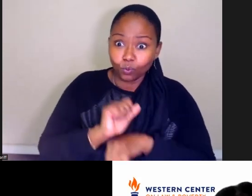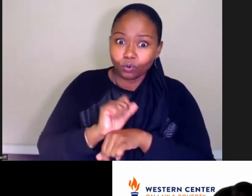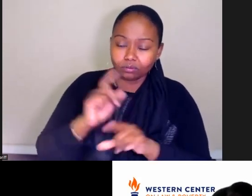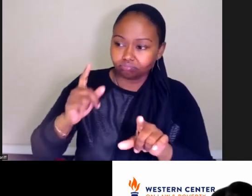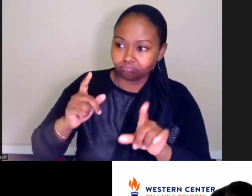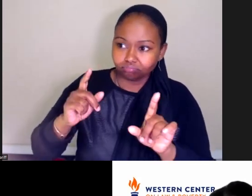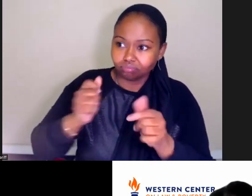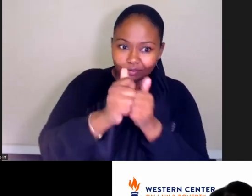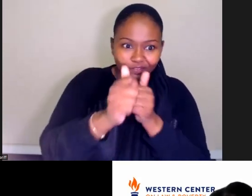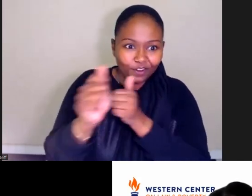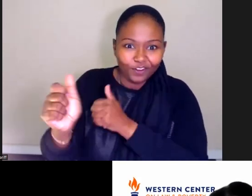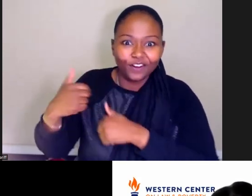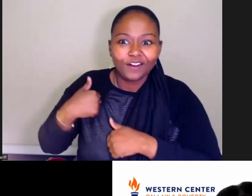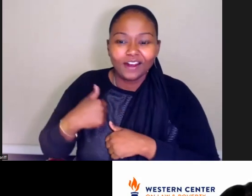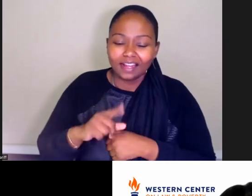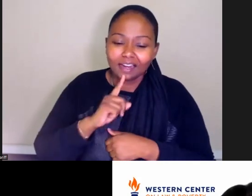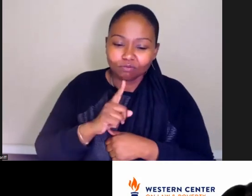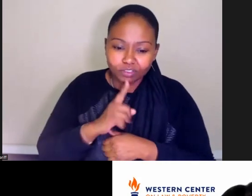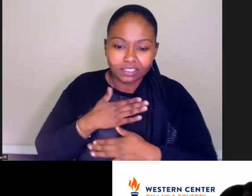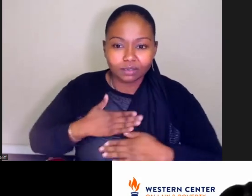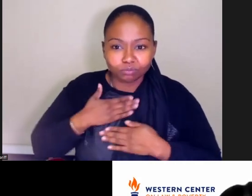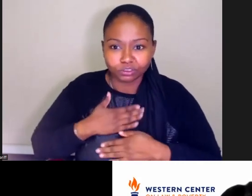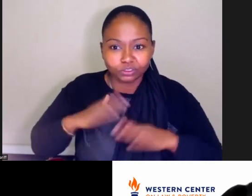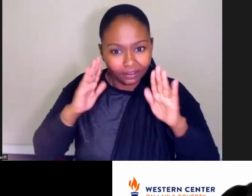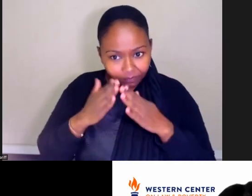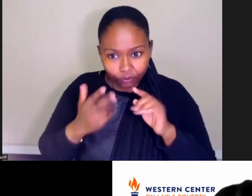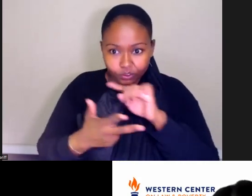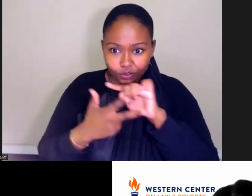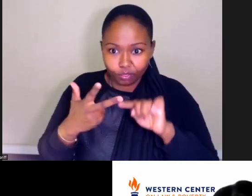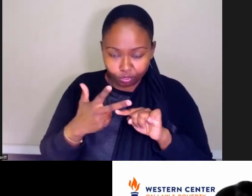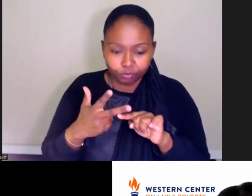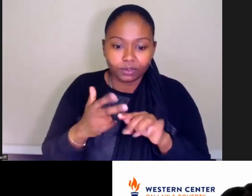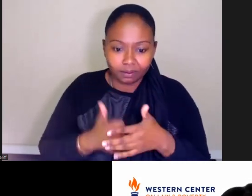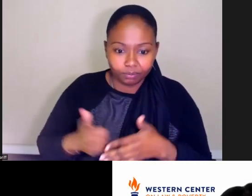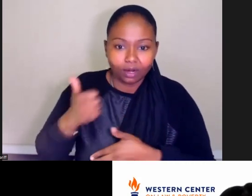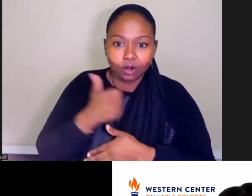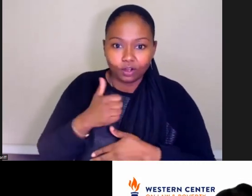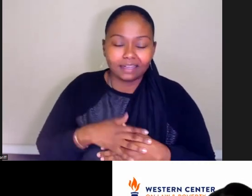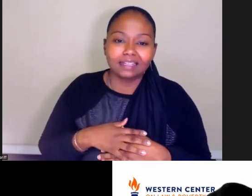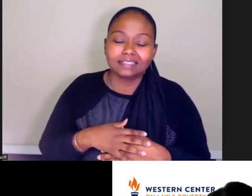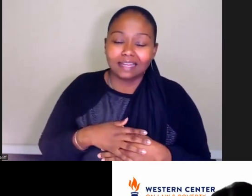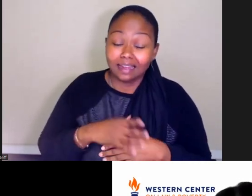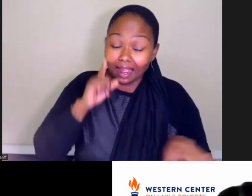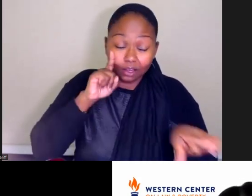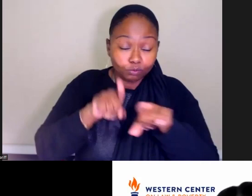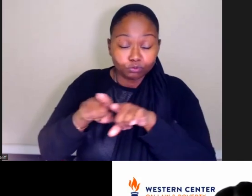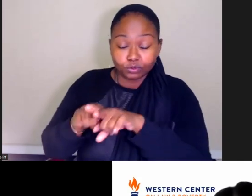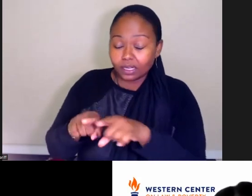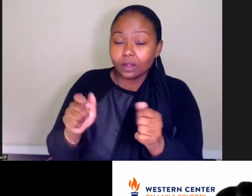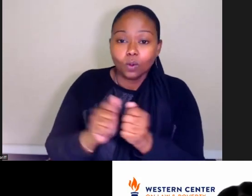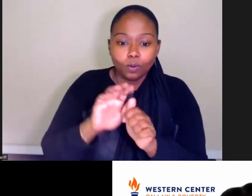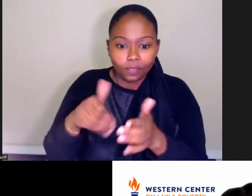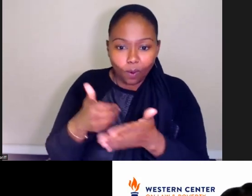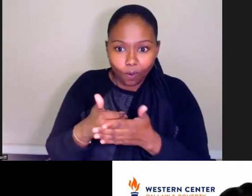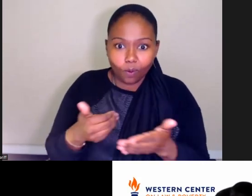Also appreciate the focus on the three priorities and agree with all, especially the focus